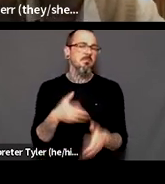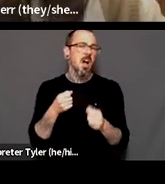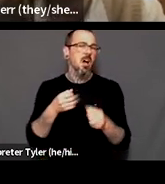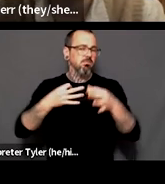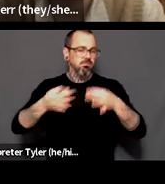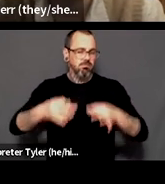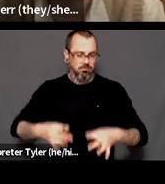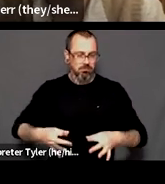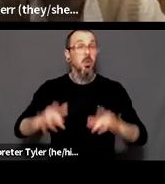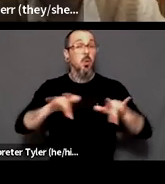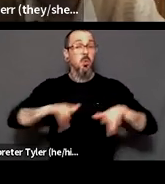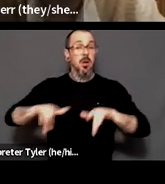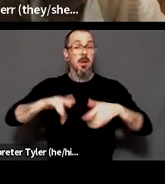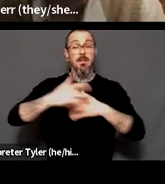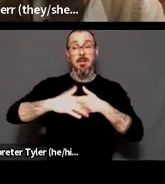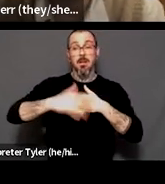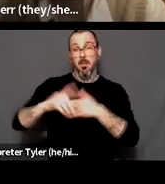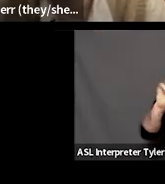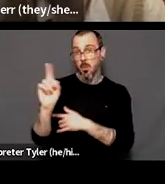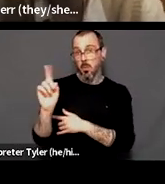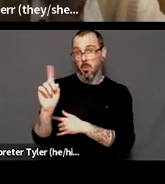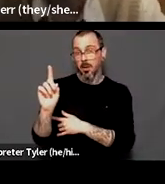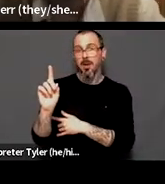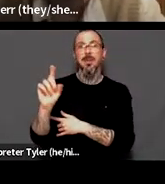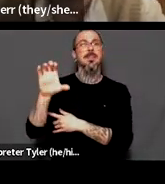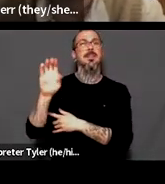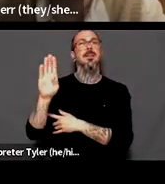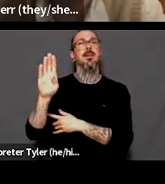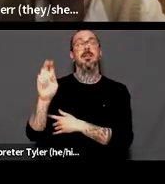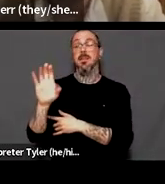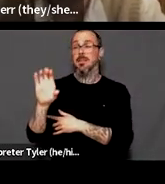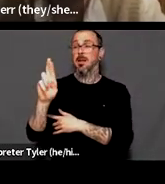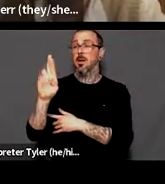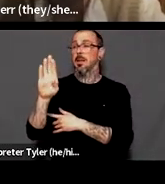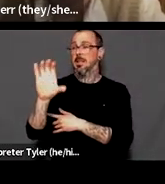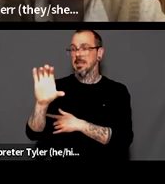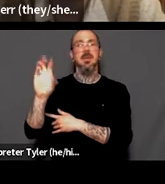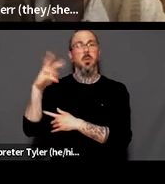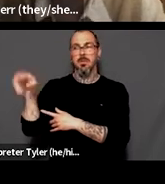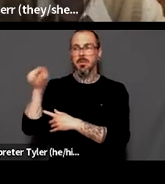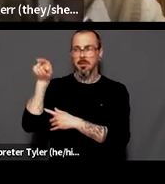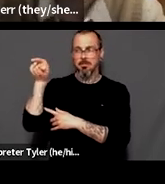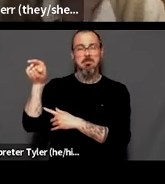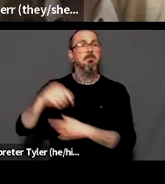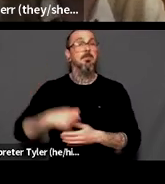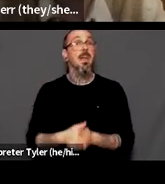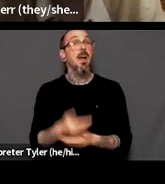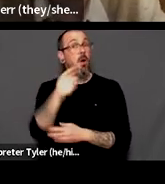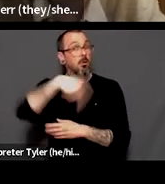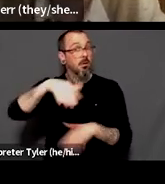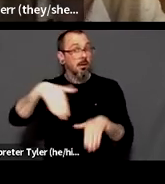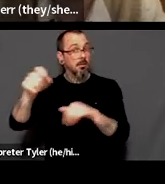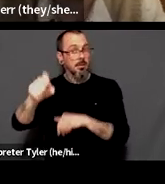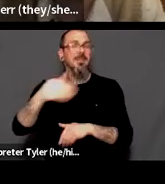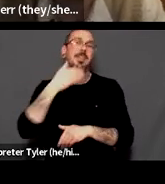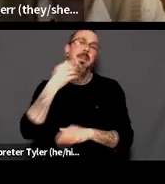will be available on the CBRC website soon. If, um, any of you all have to head out, thank you so much for coming tonight. Um, most importantly, we would just want to thank